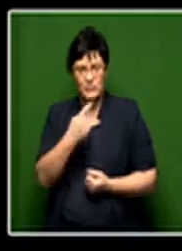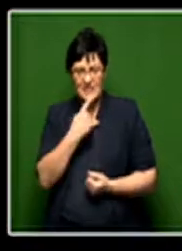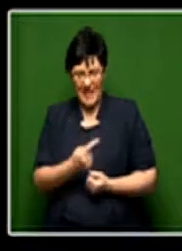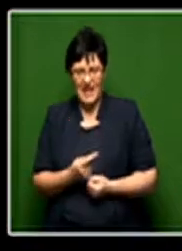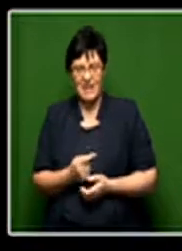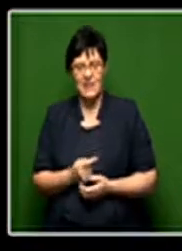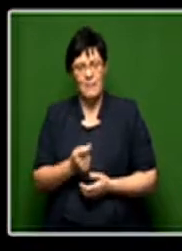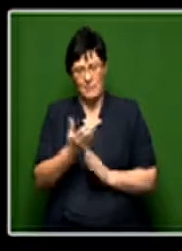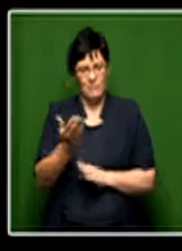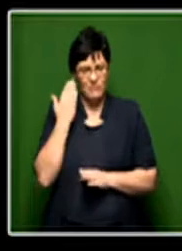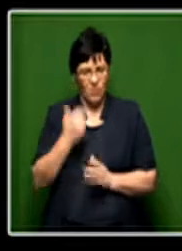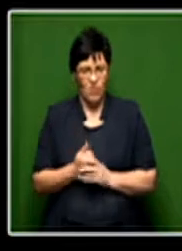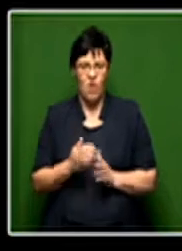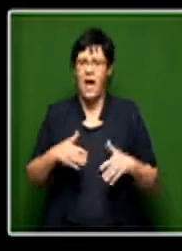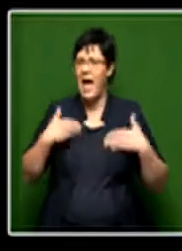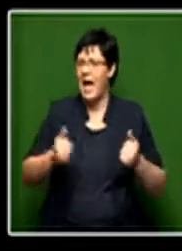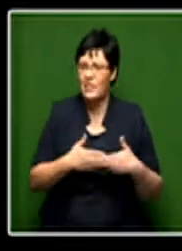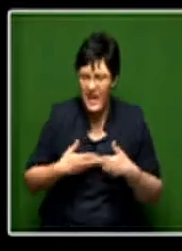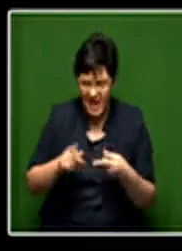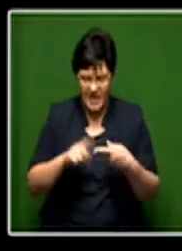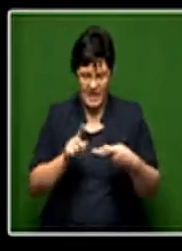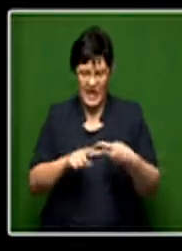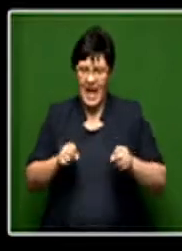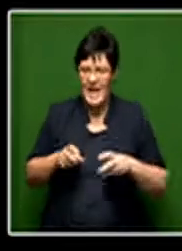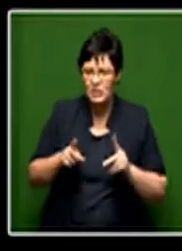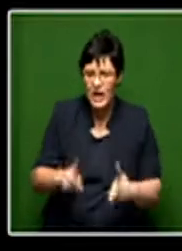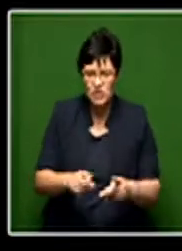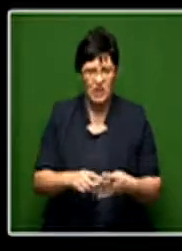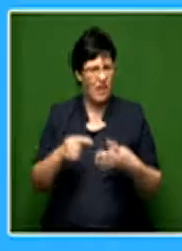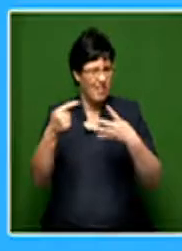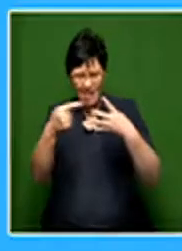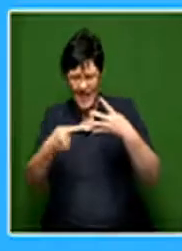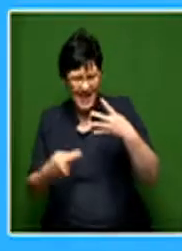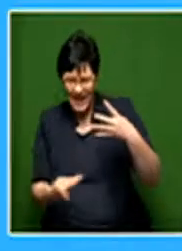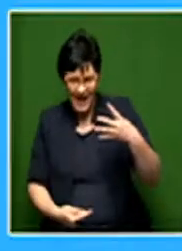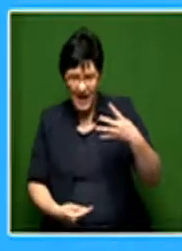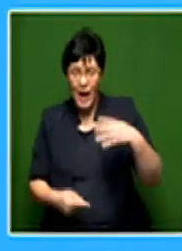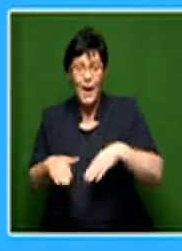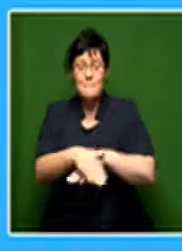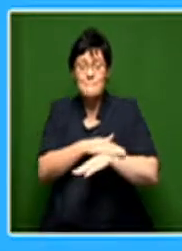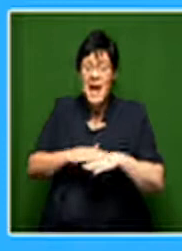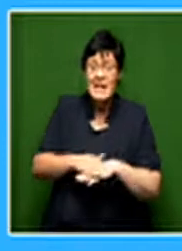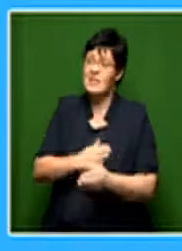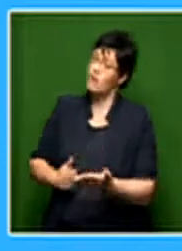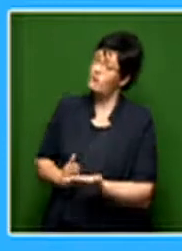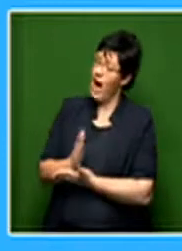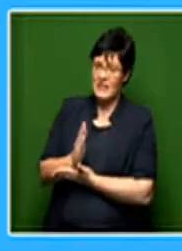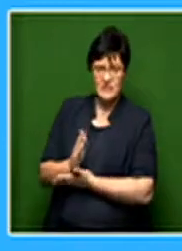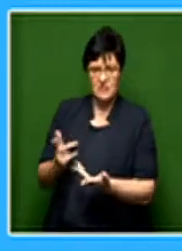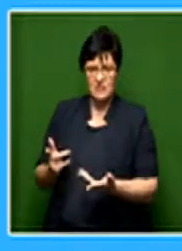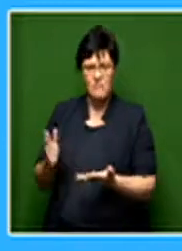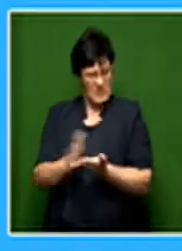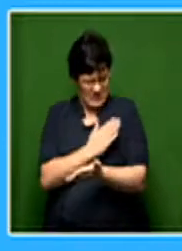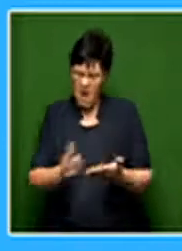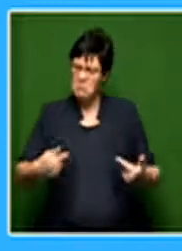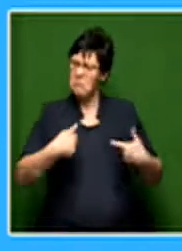a little bit, healthcare, education, work, all those basic amenities, which for some